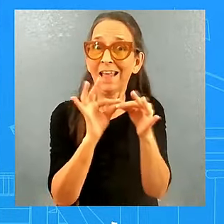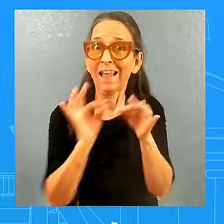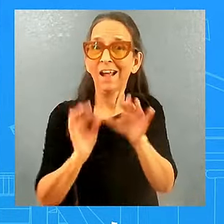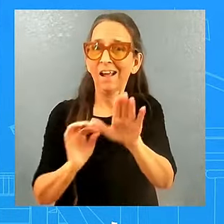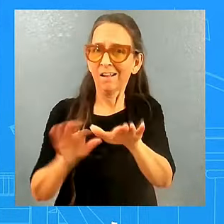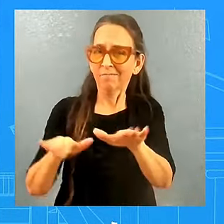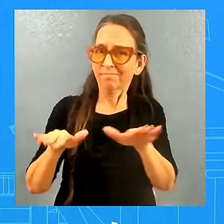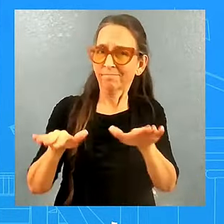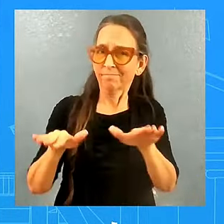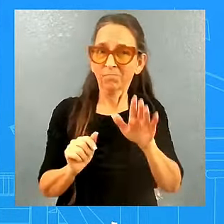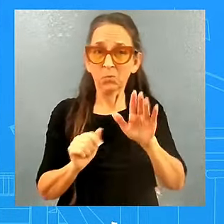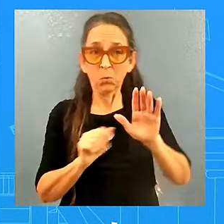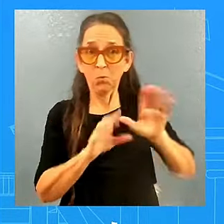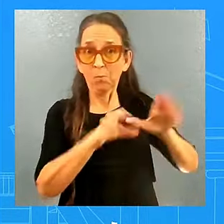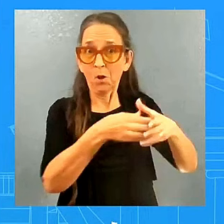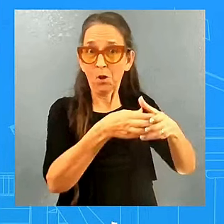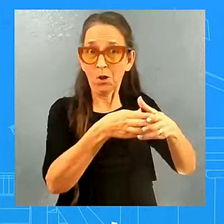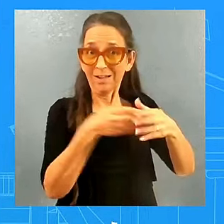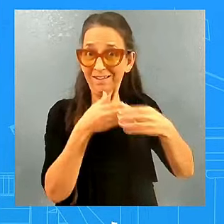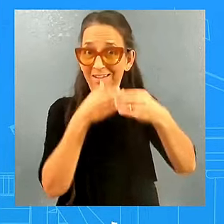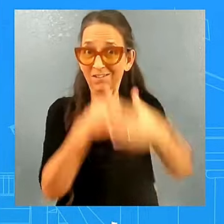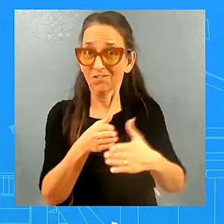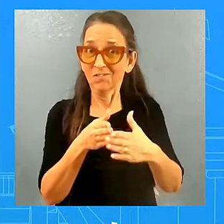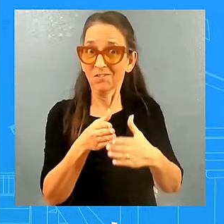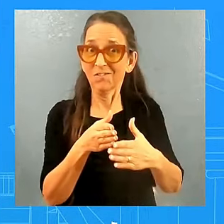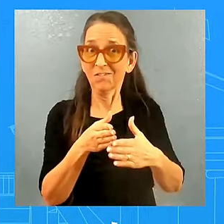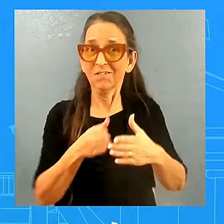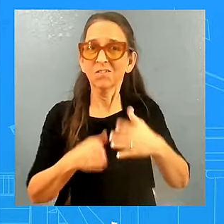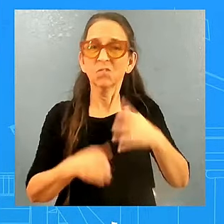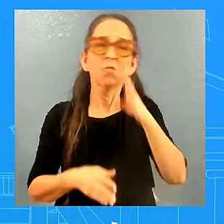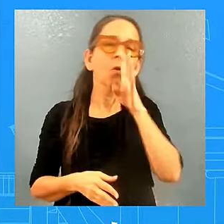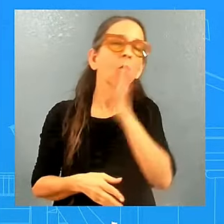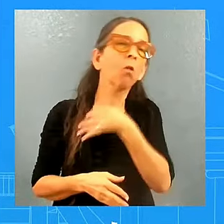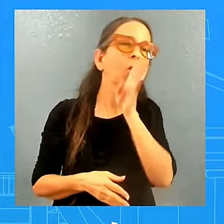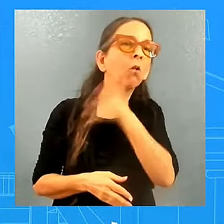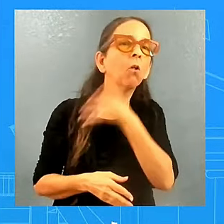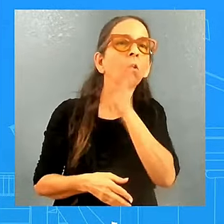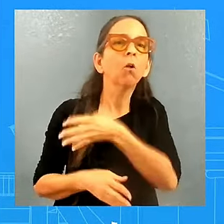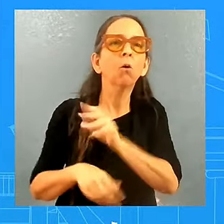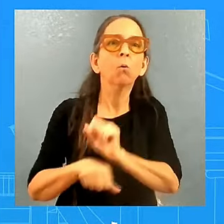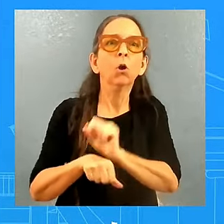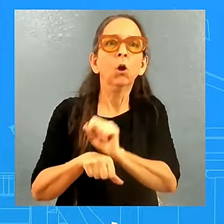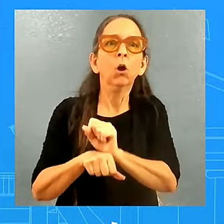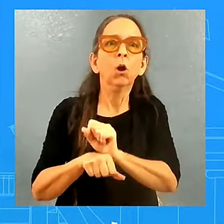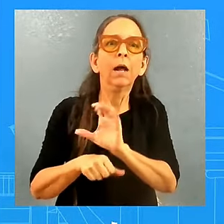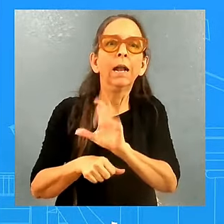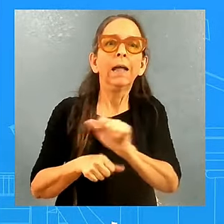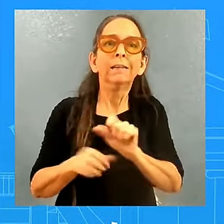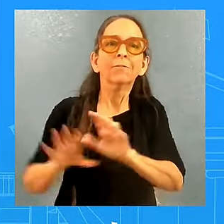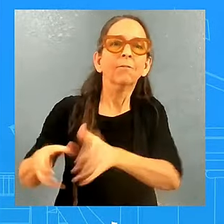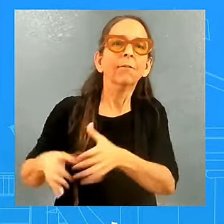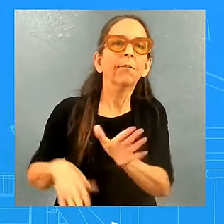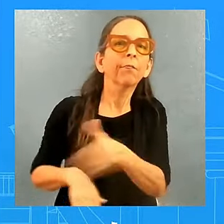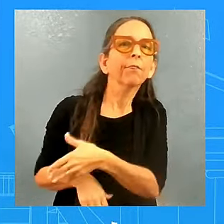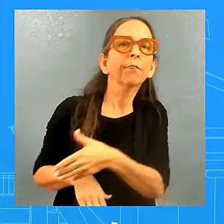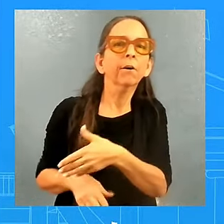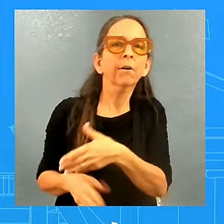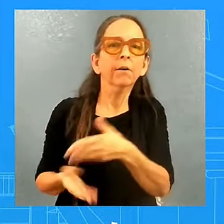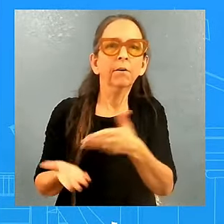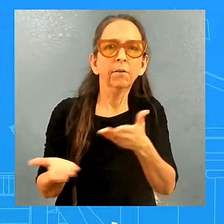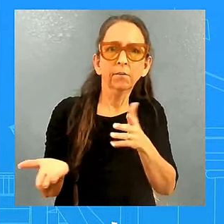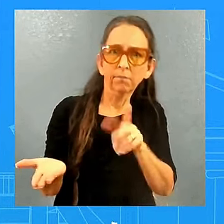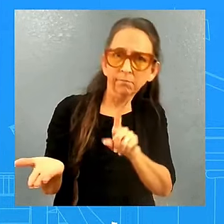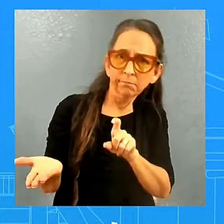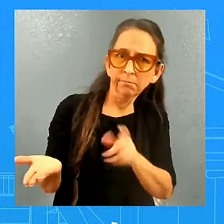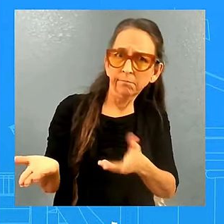response? I mean, look, obviously we respect Senator Sanders. He's been a partner with us in all, many of the important historic